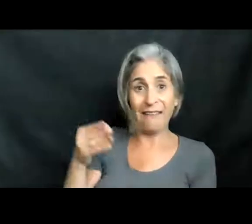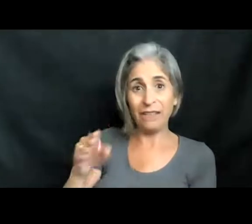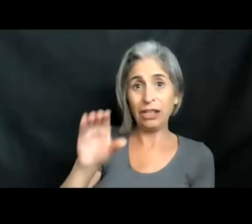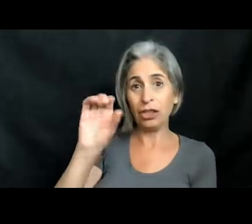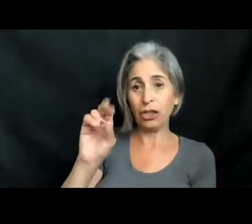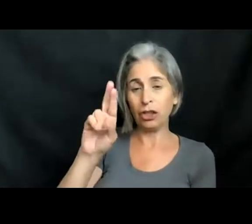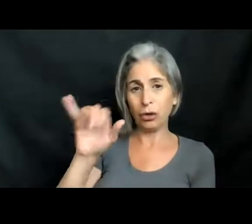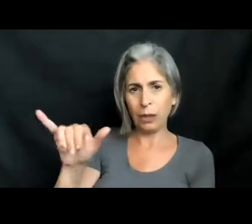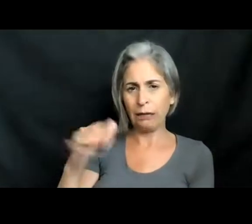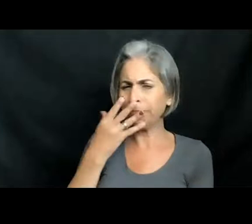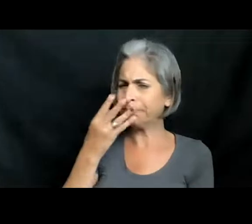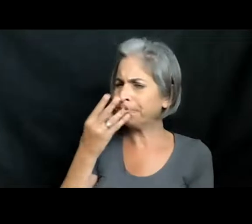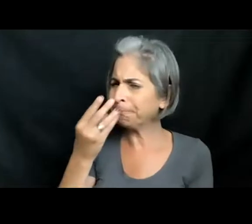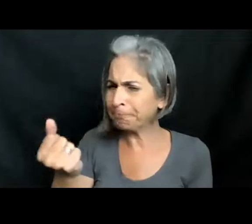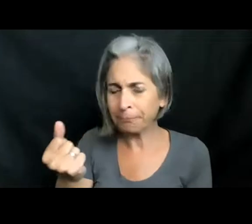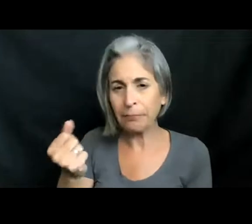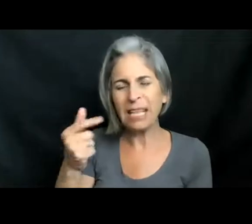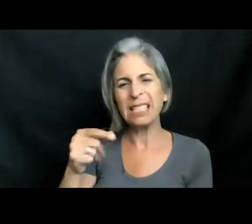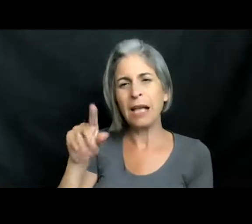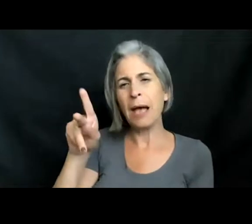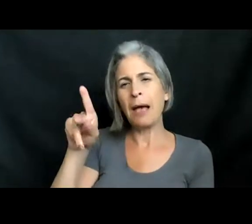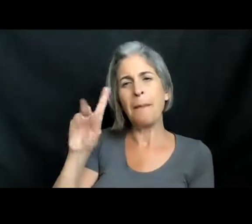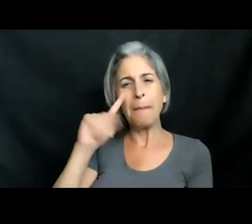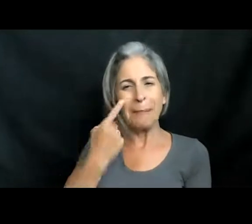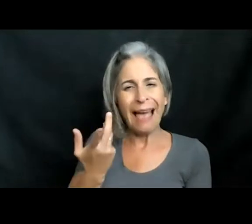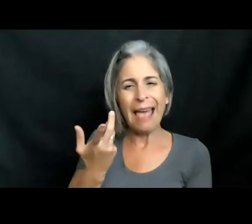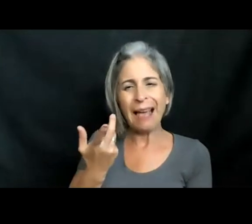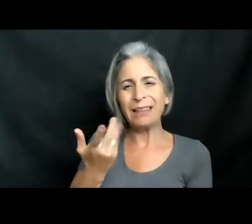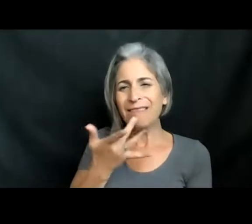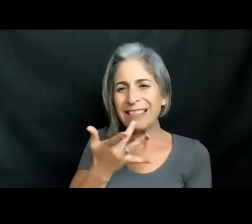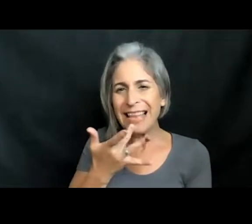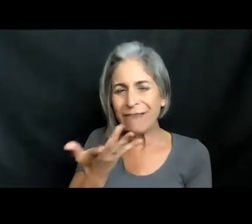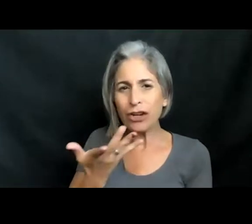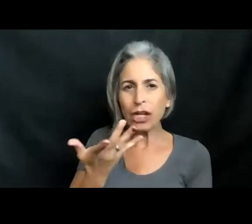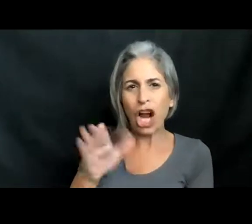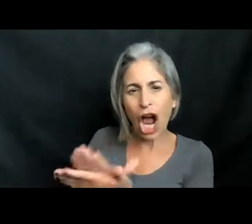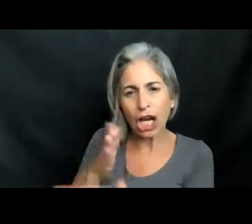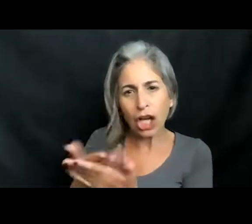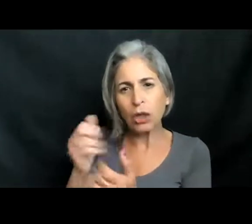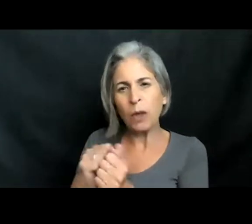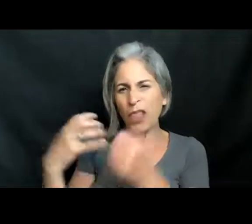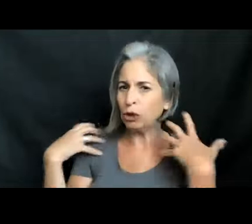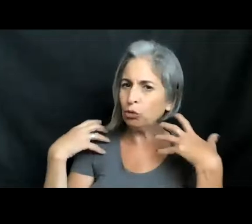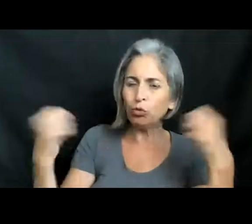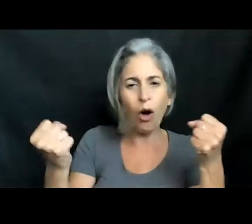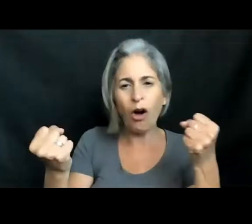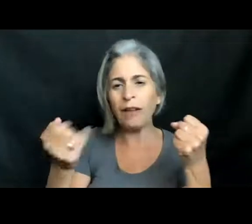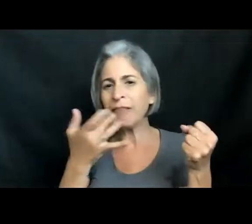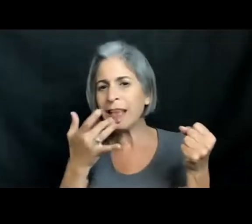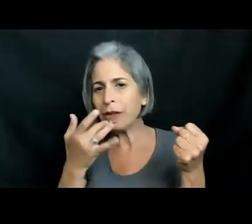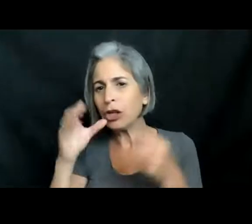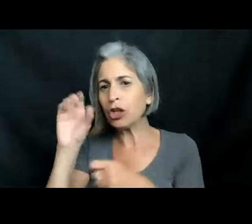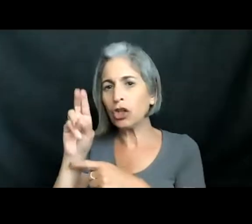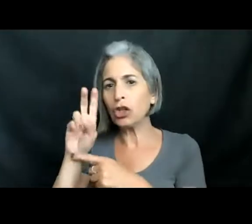it is a very bland flavor, so I would highly suggest cooking it in something potent. So curry was a great choice.